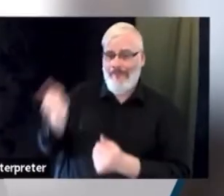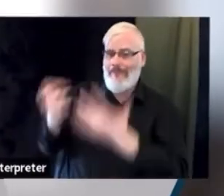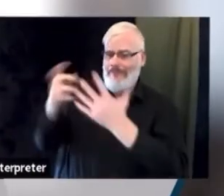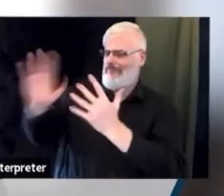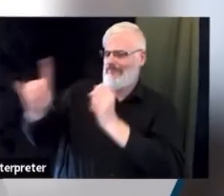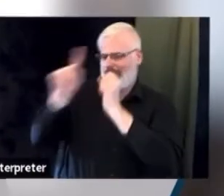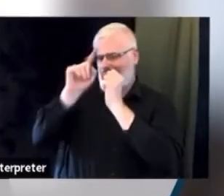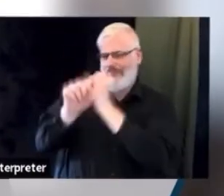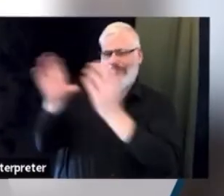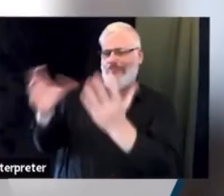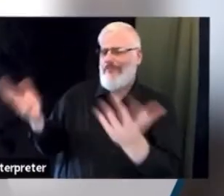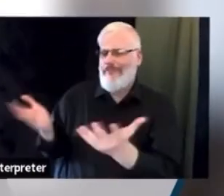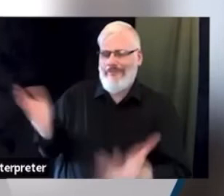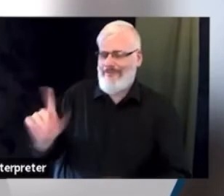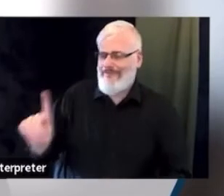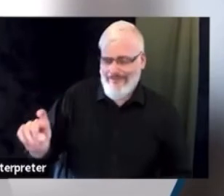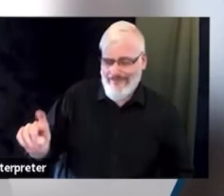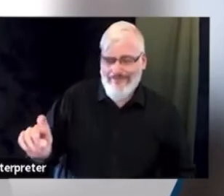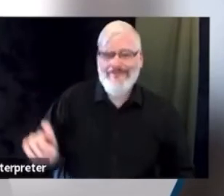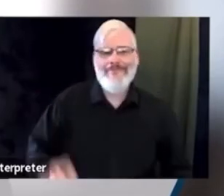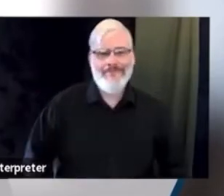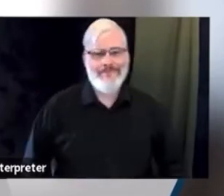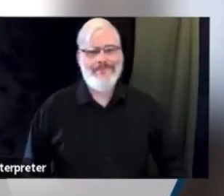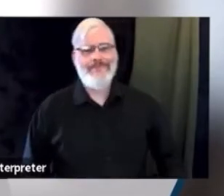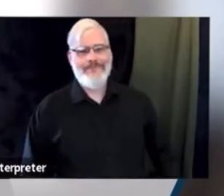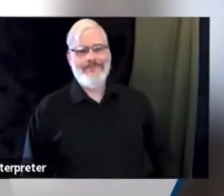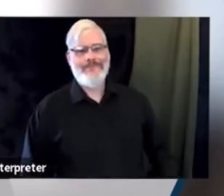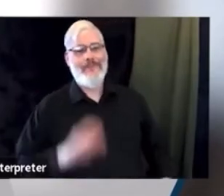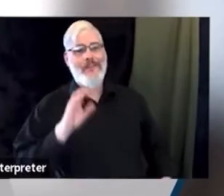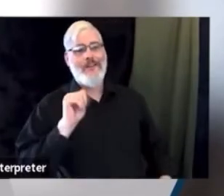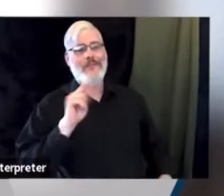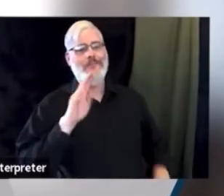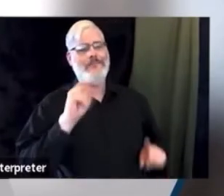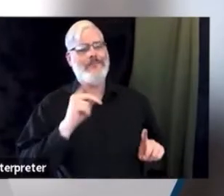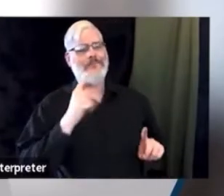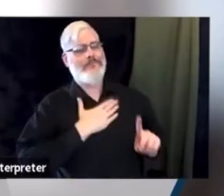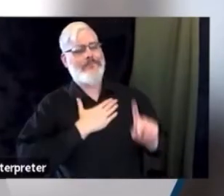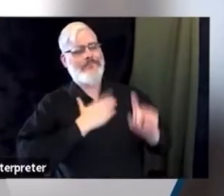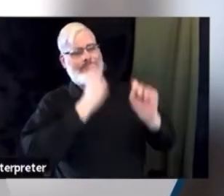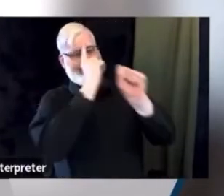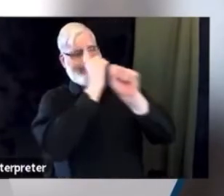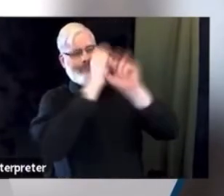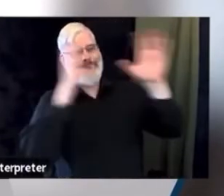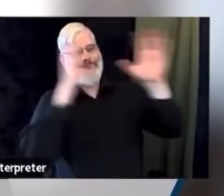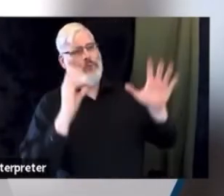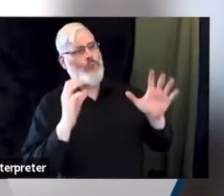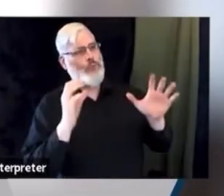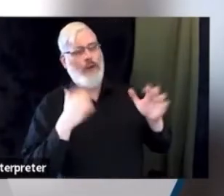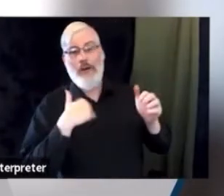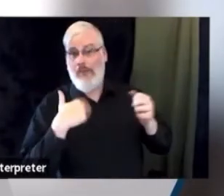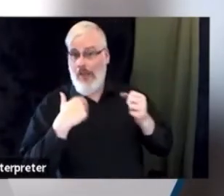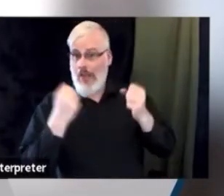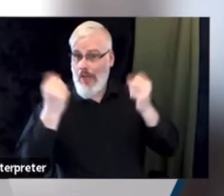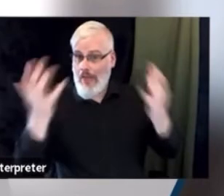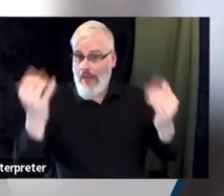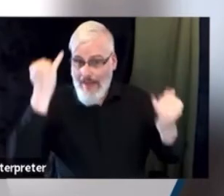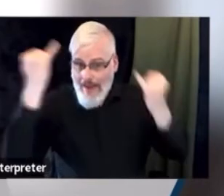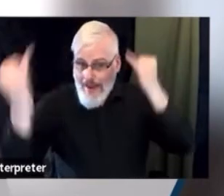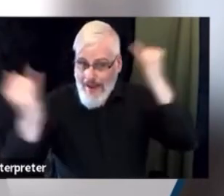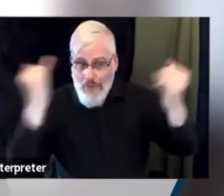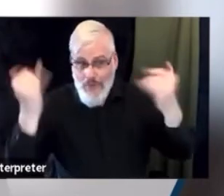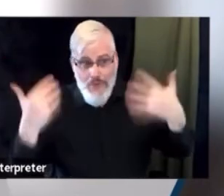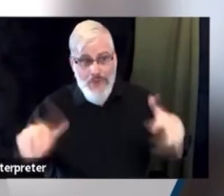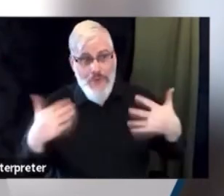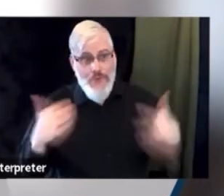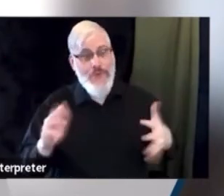the fire department for me is I've got a lot of ideas, as I'm sure we all do, and they're all important. But